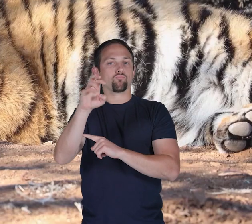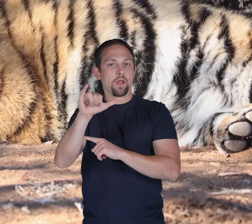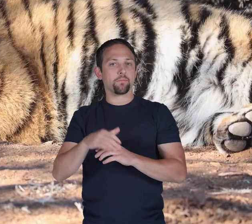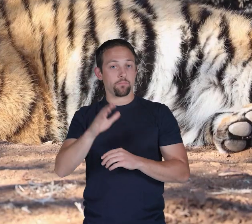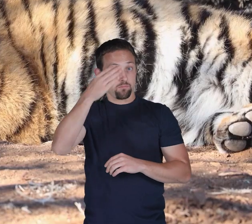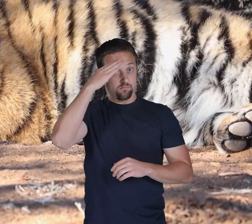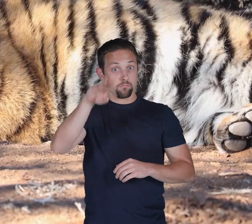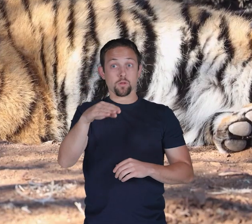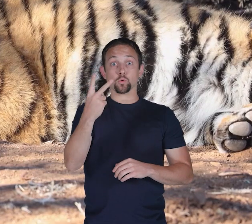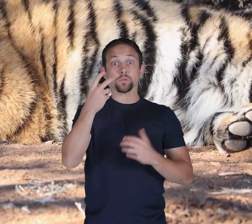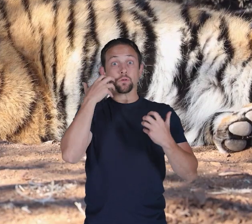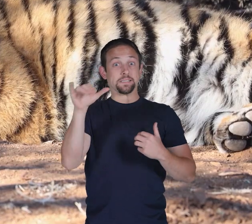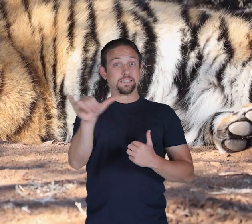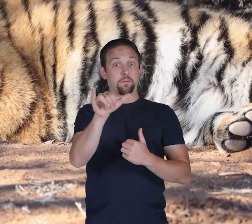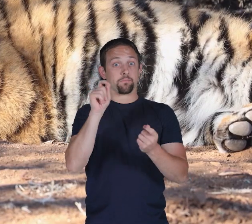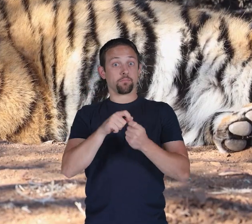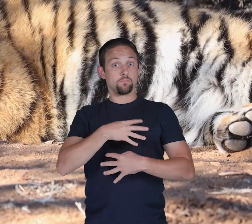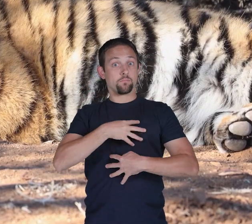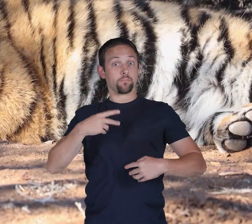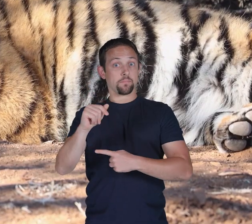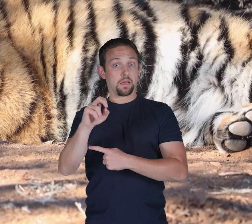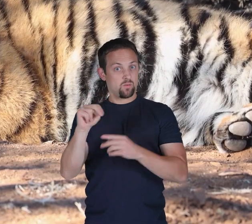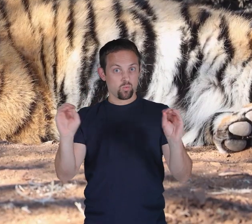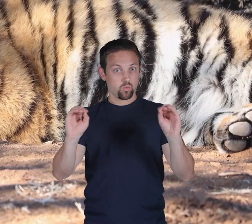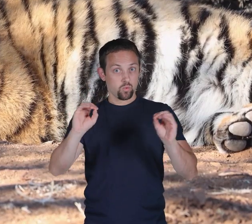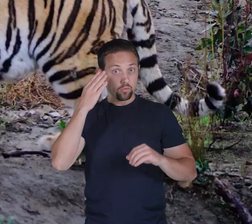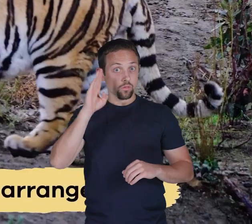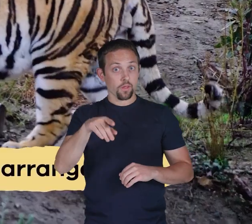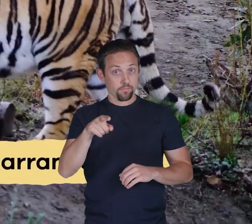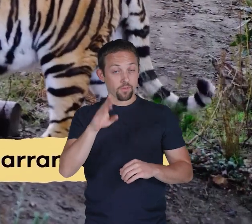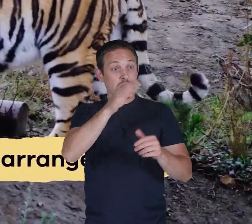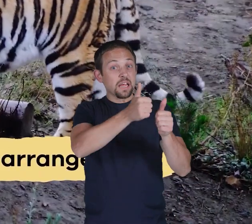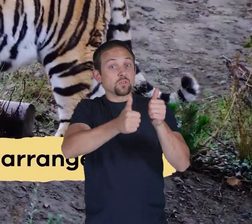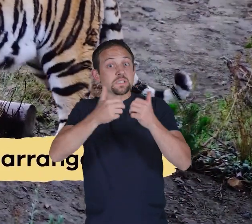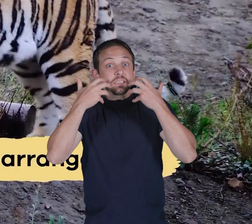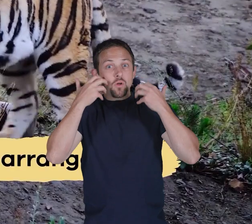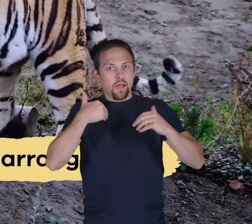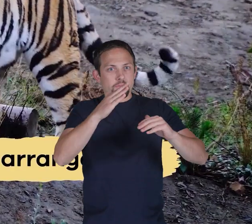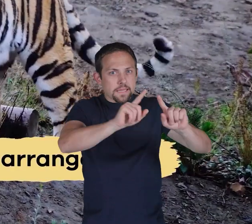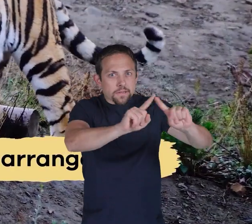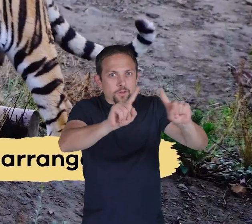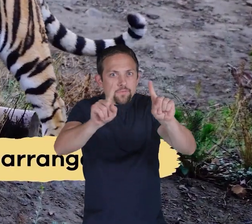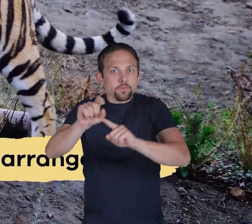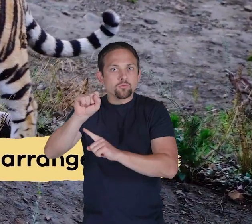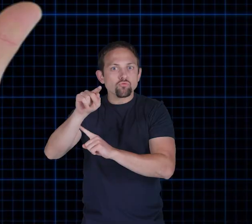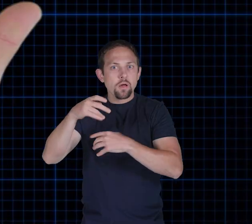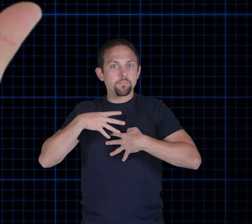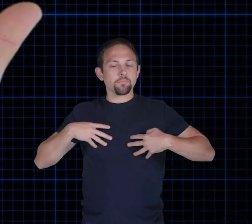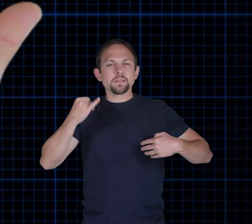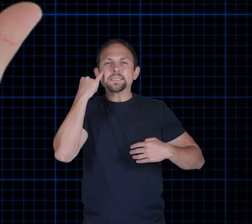you know that no two tigers have the same stripe pattern? Every tiger has a different stripe arrangement,